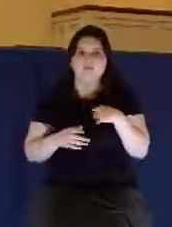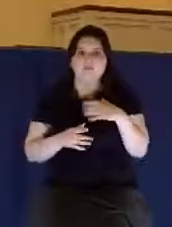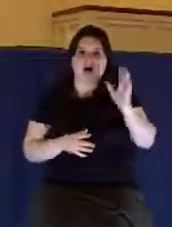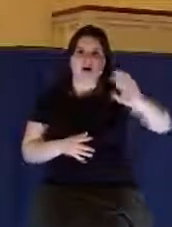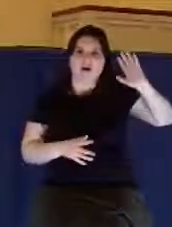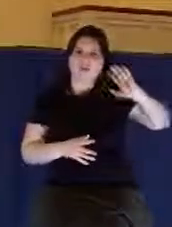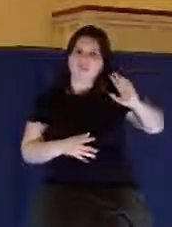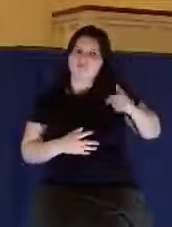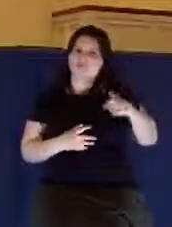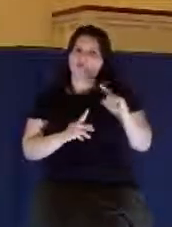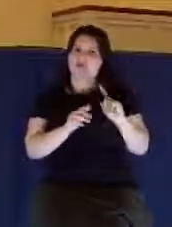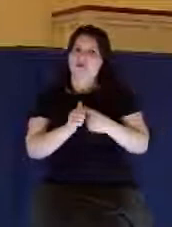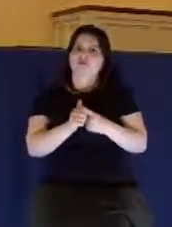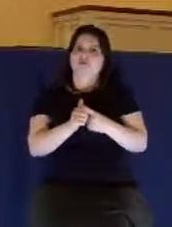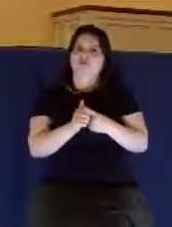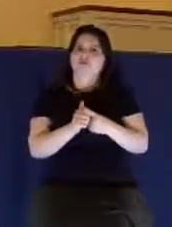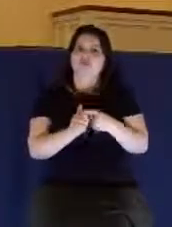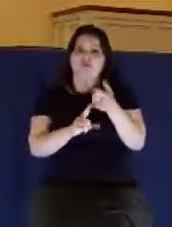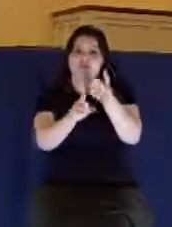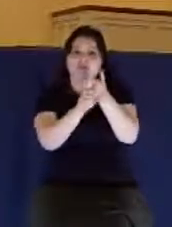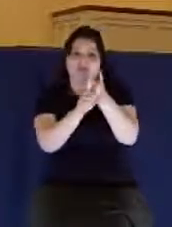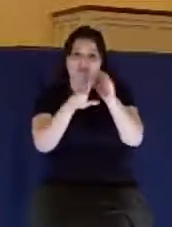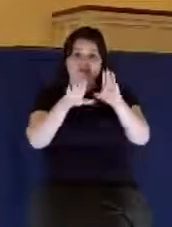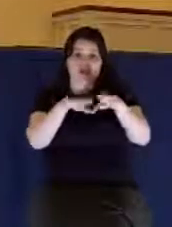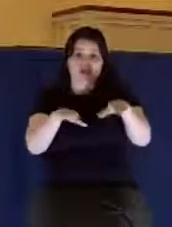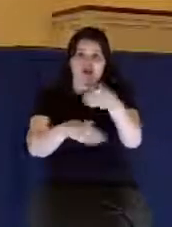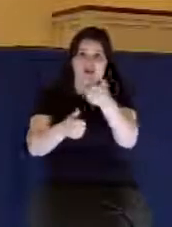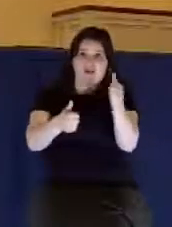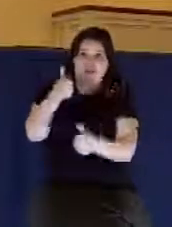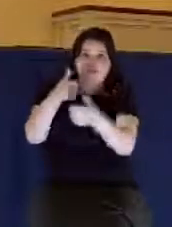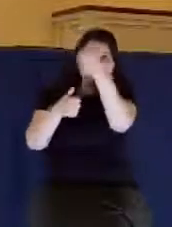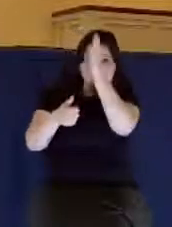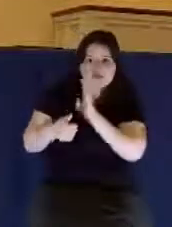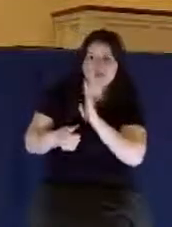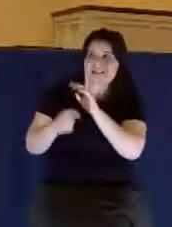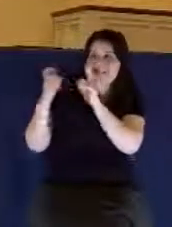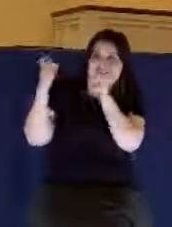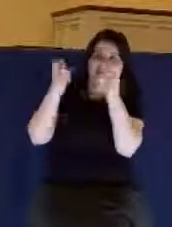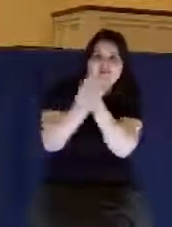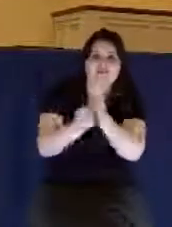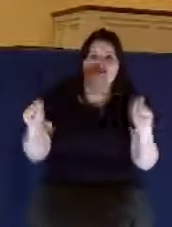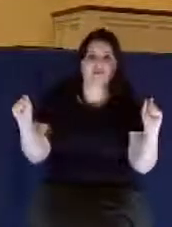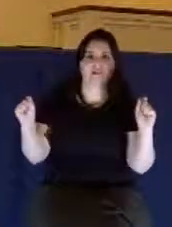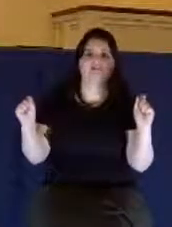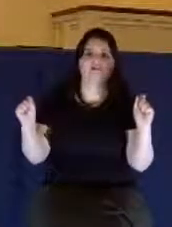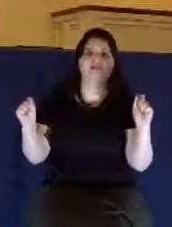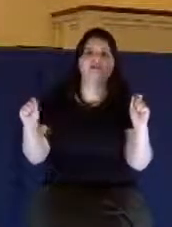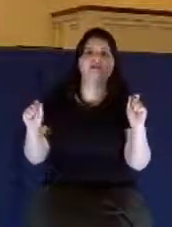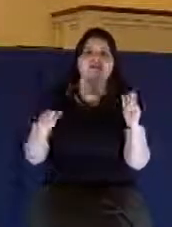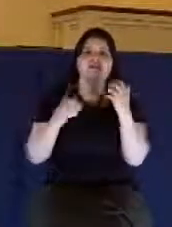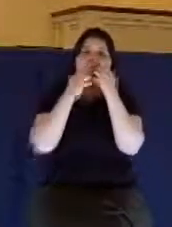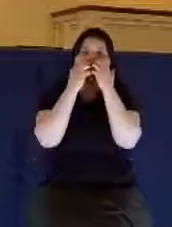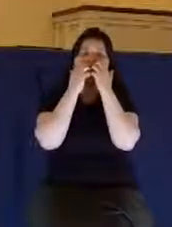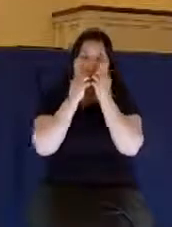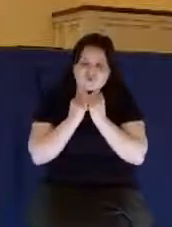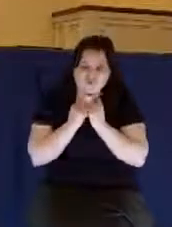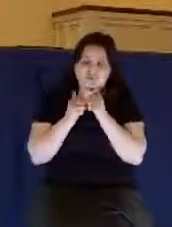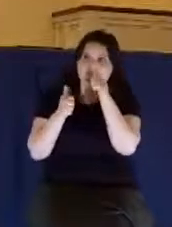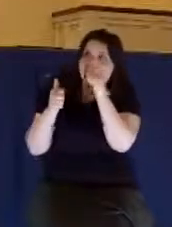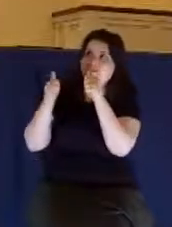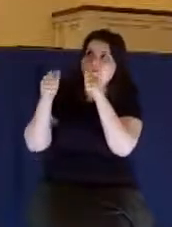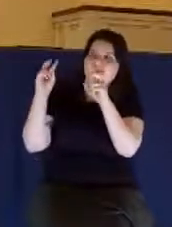So you, as a child of God, to whom he has given salvation, you are precious in his sight.